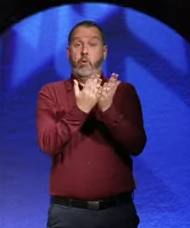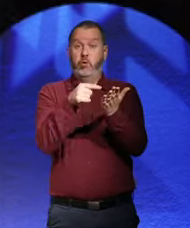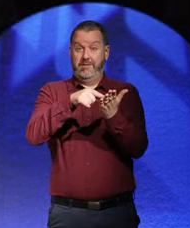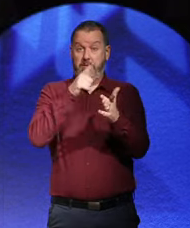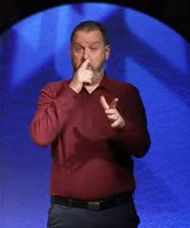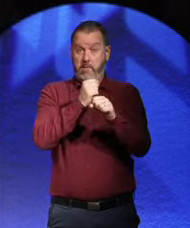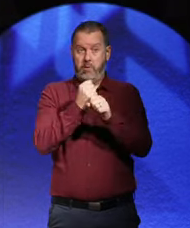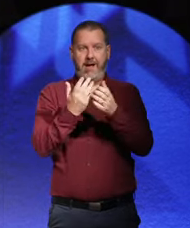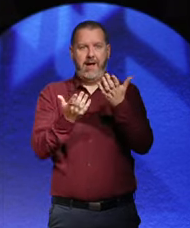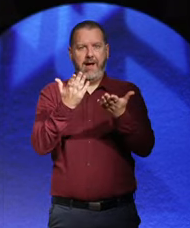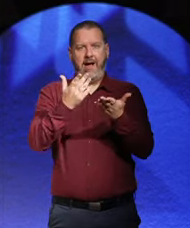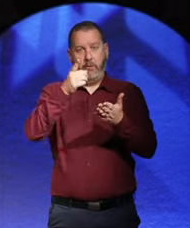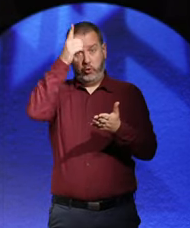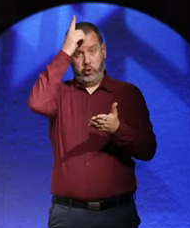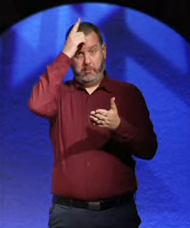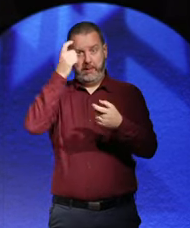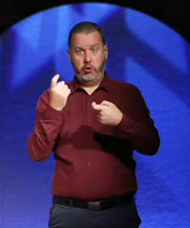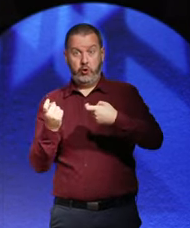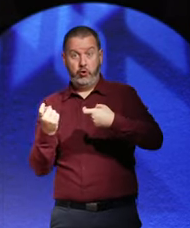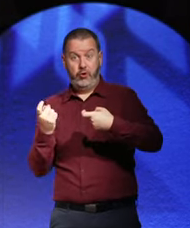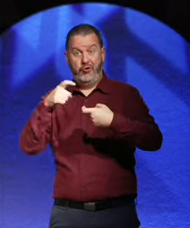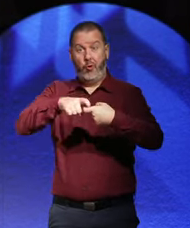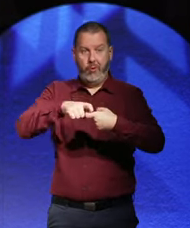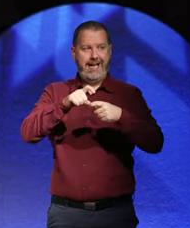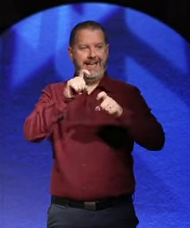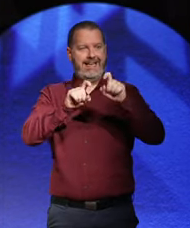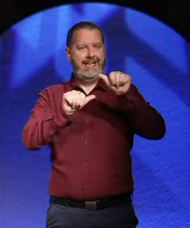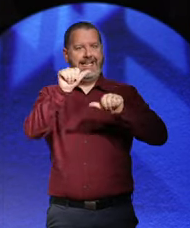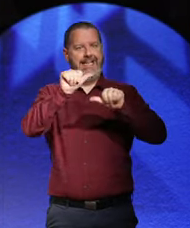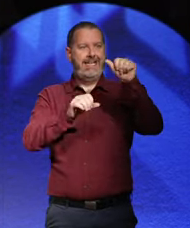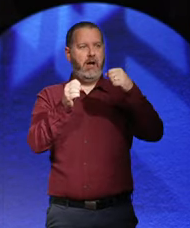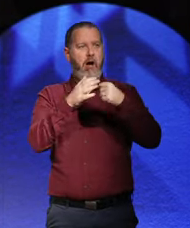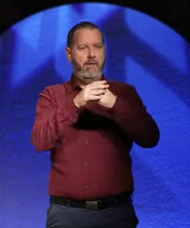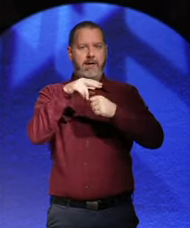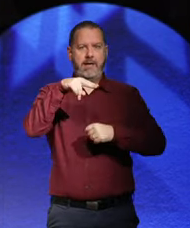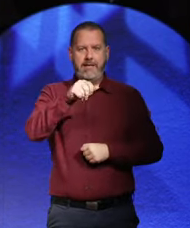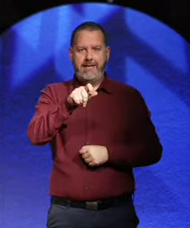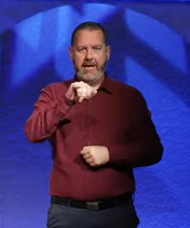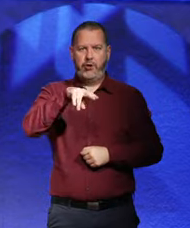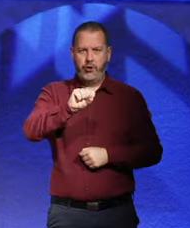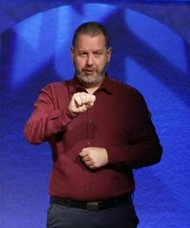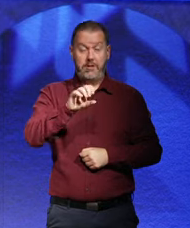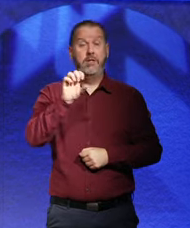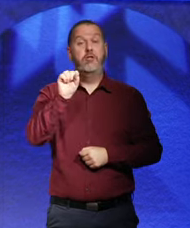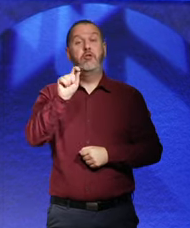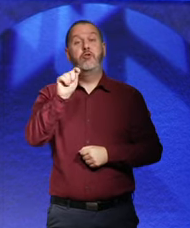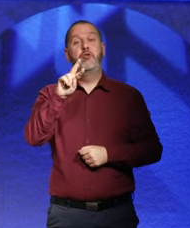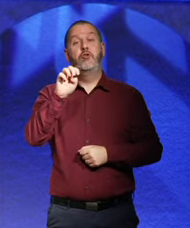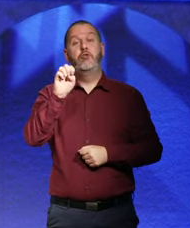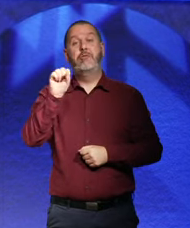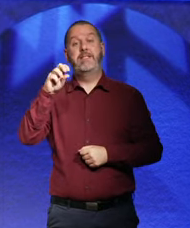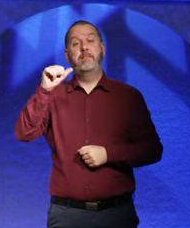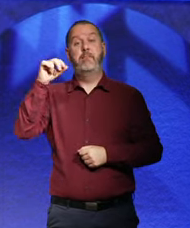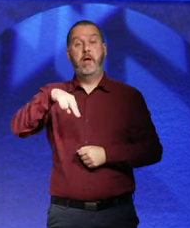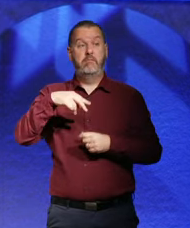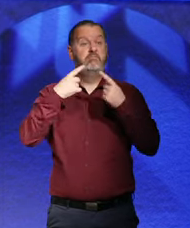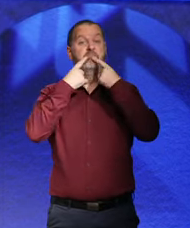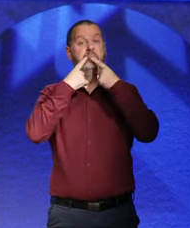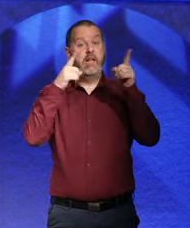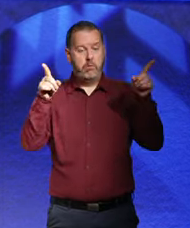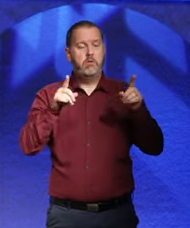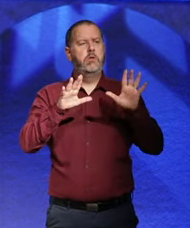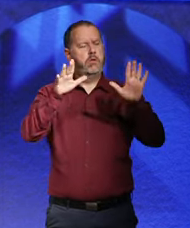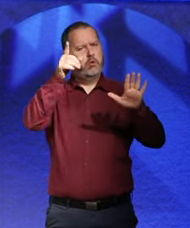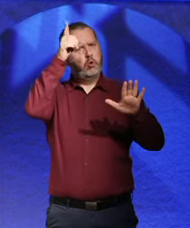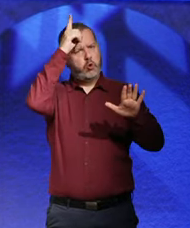Was this perhaps even the last speech? That's his last speech, yeah, yeah. The German government has always adopted the stand that the starting